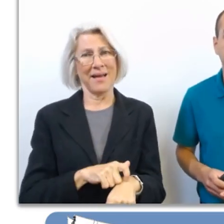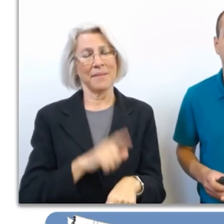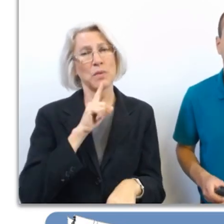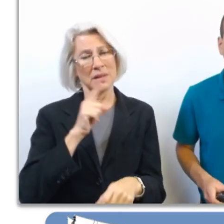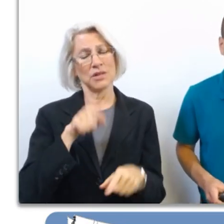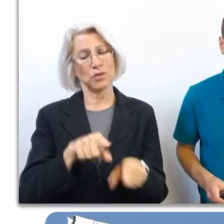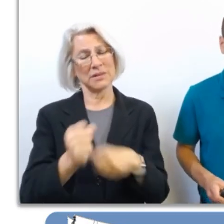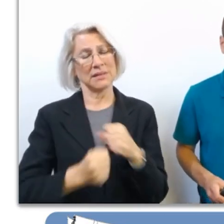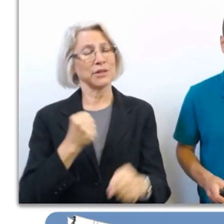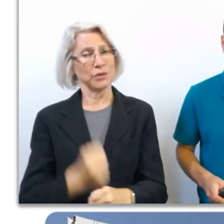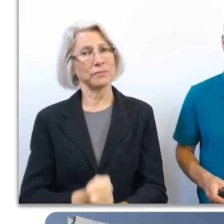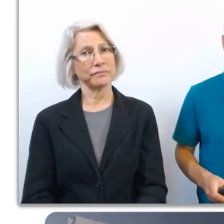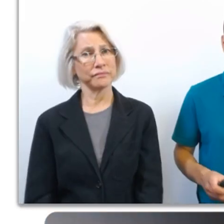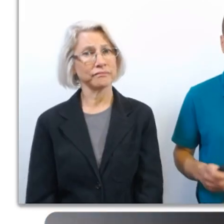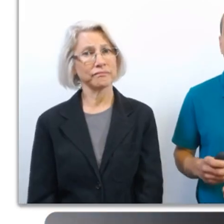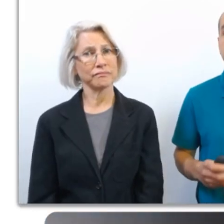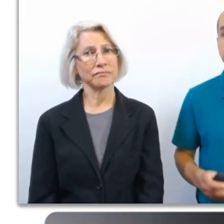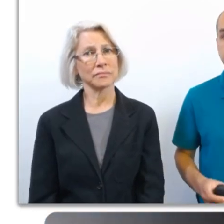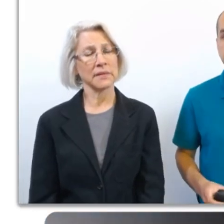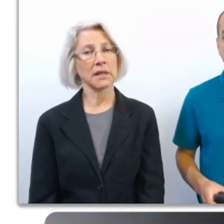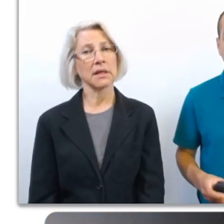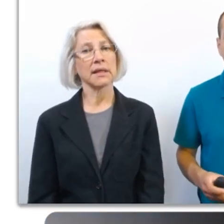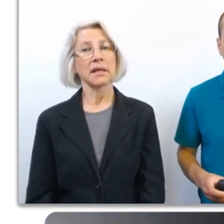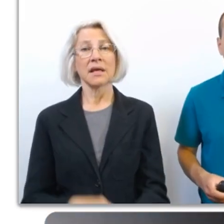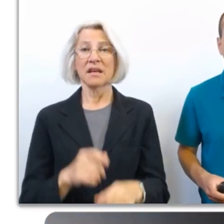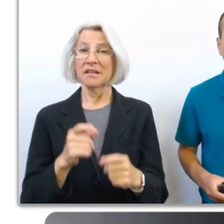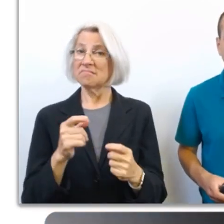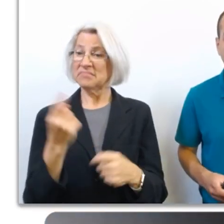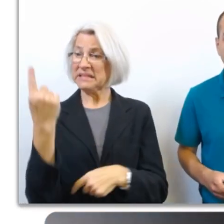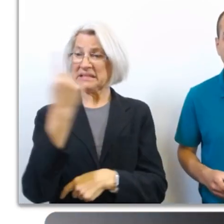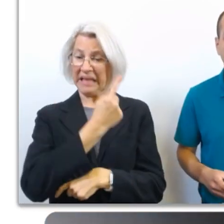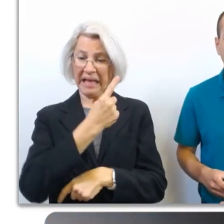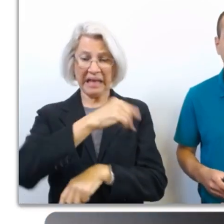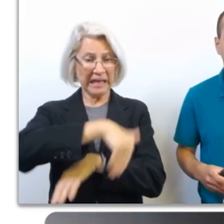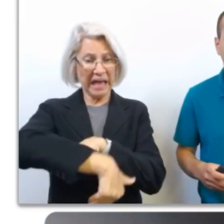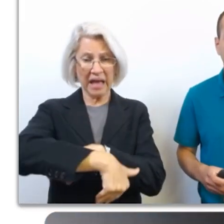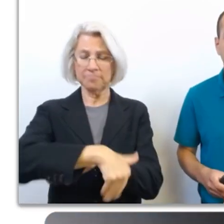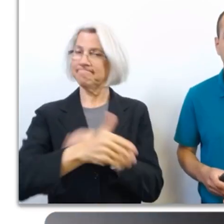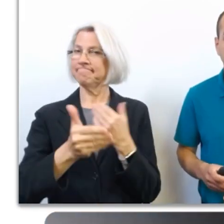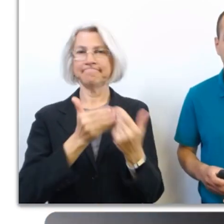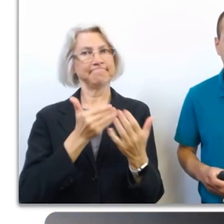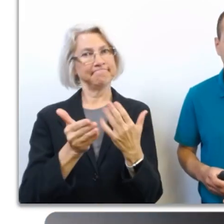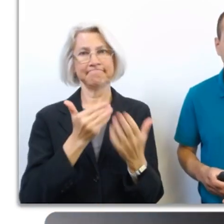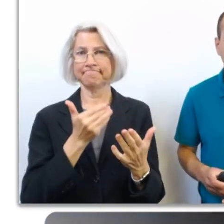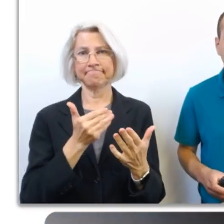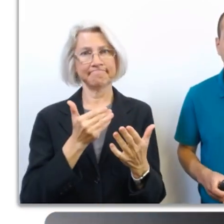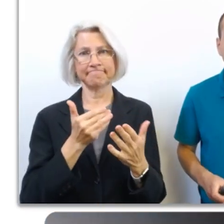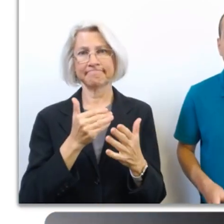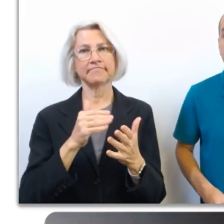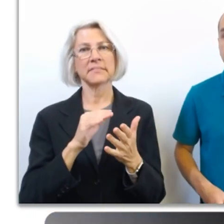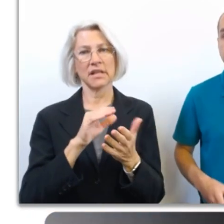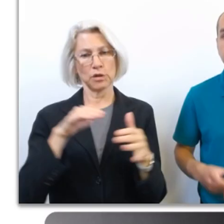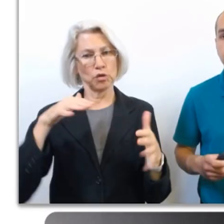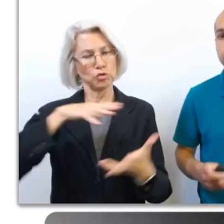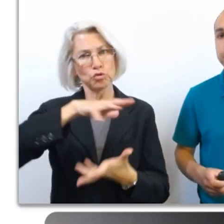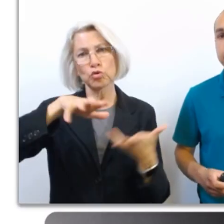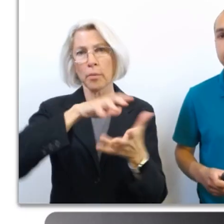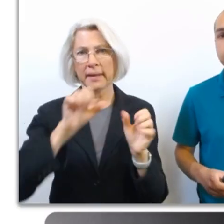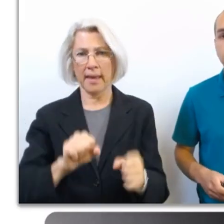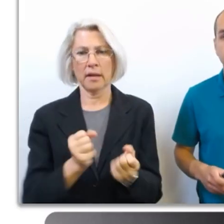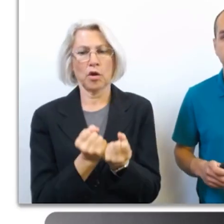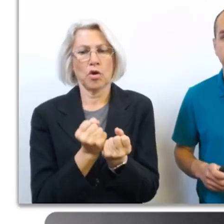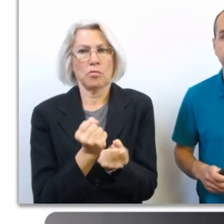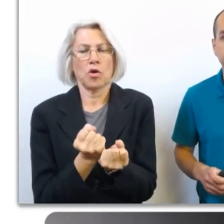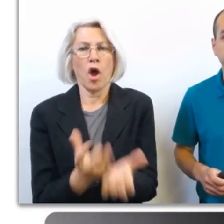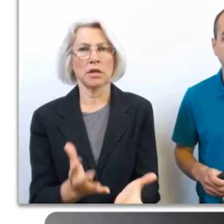the year. The time of day has little impact on whether or not a storm can produce a tornado. Whether it's 3 p